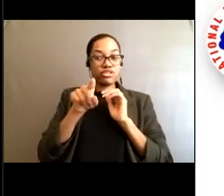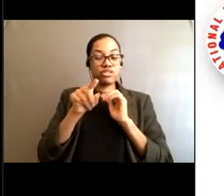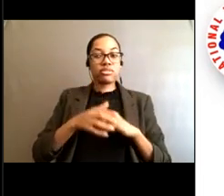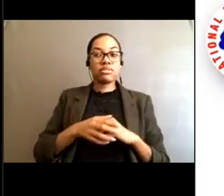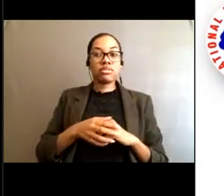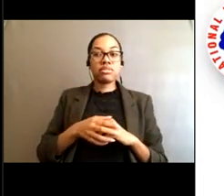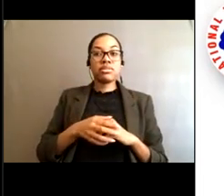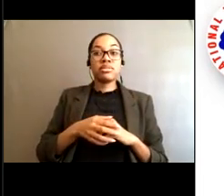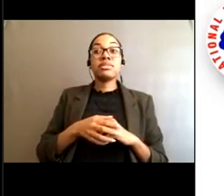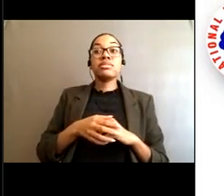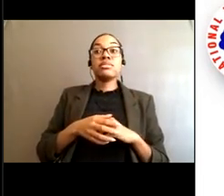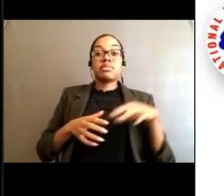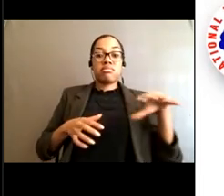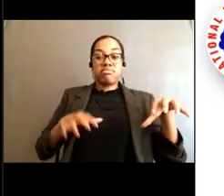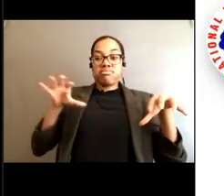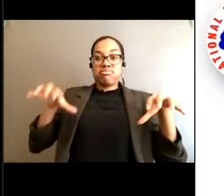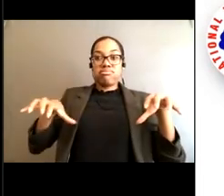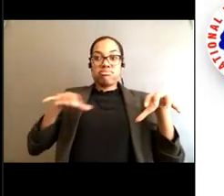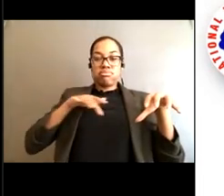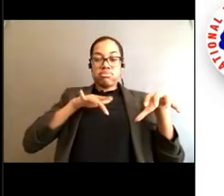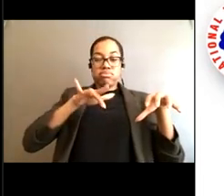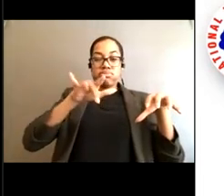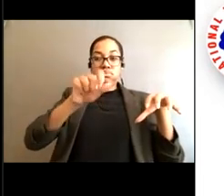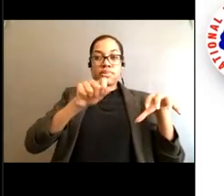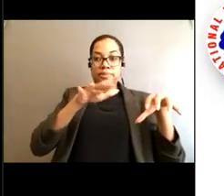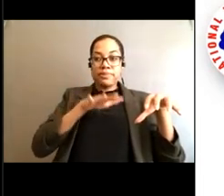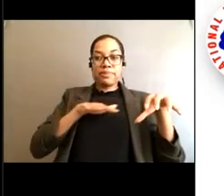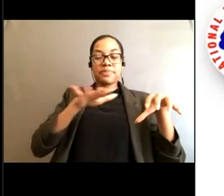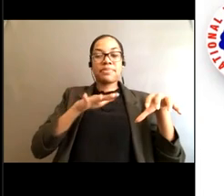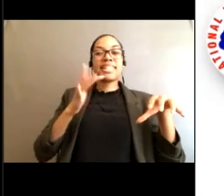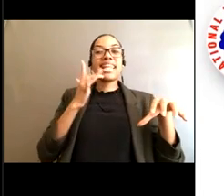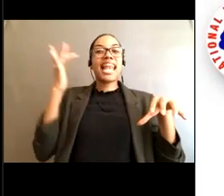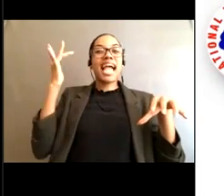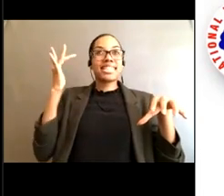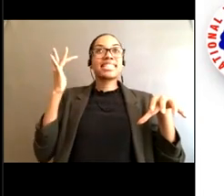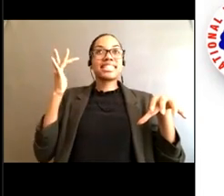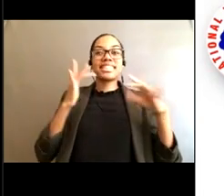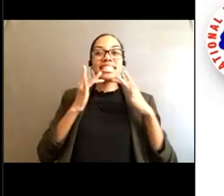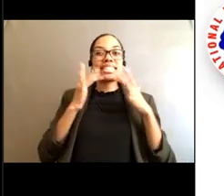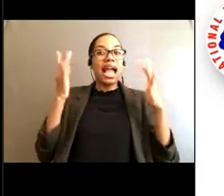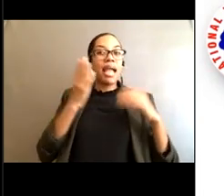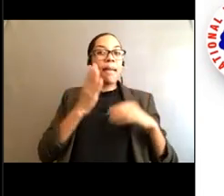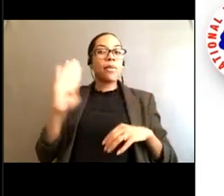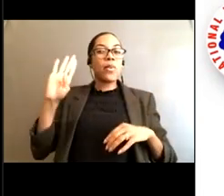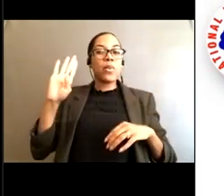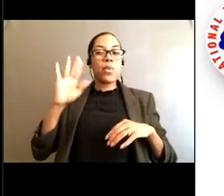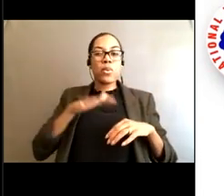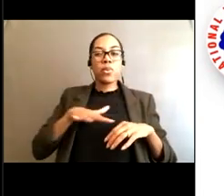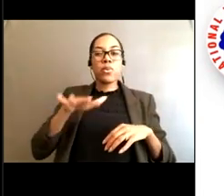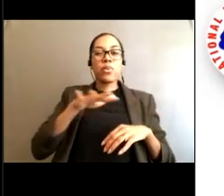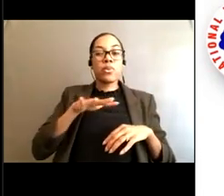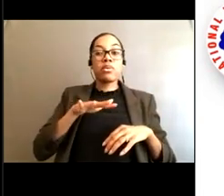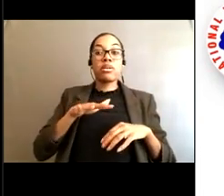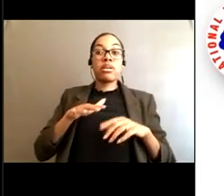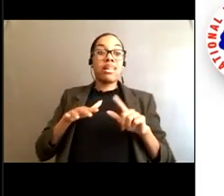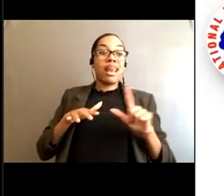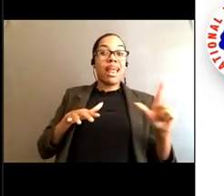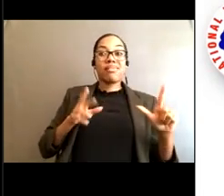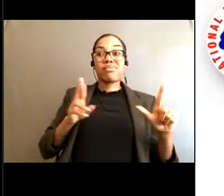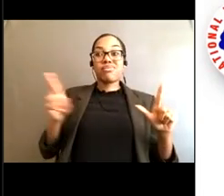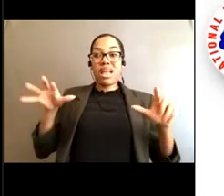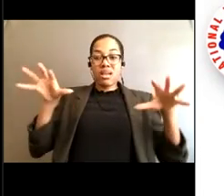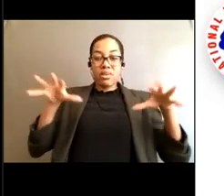where there's a darker area compared to the sides? On the right and the left, there's